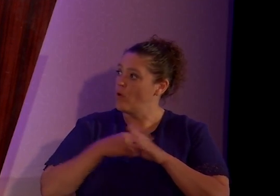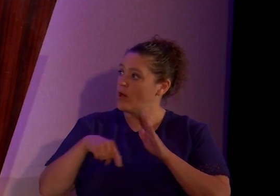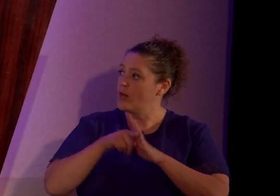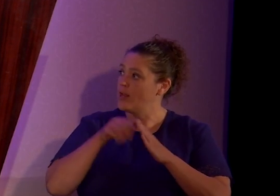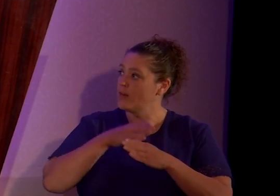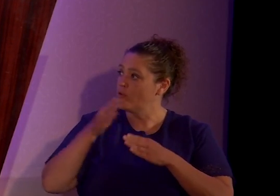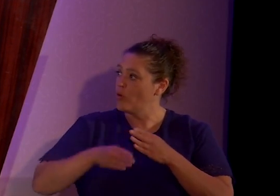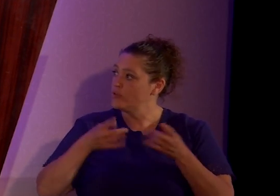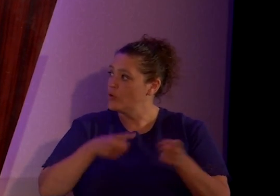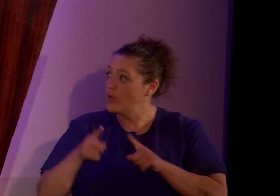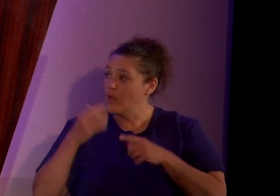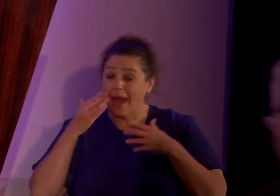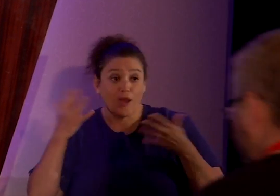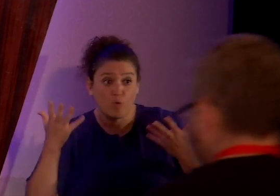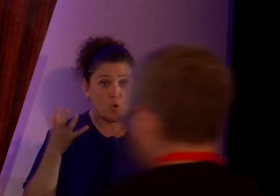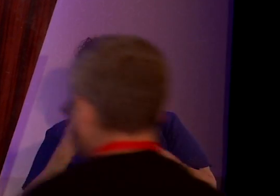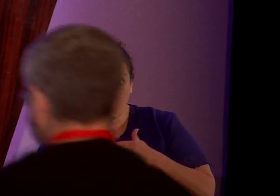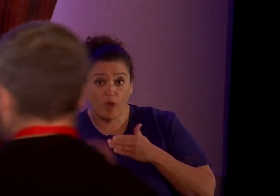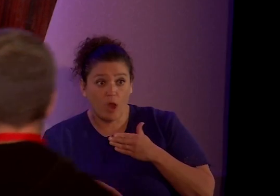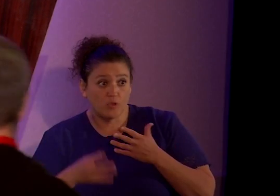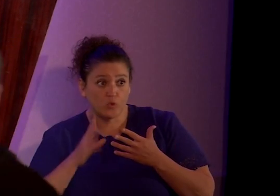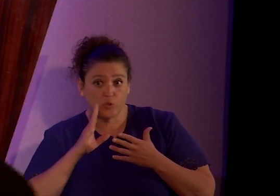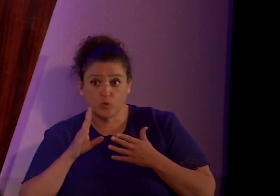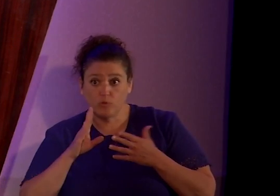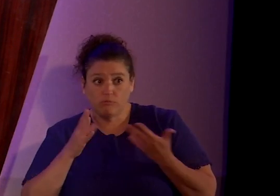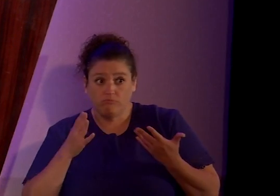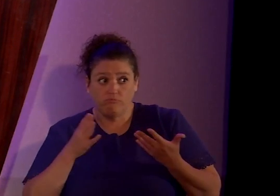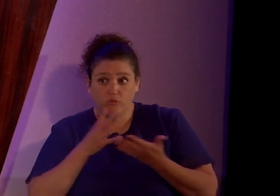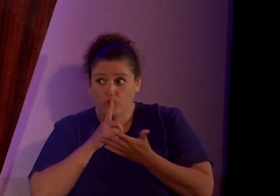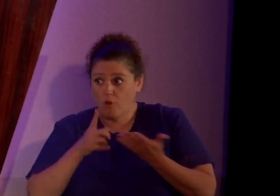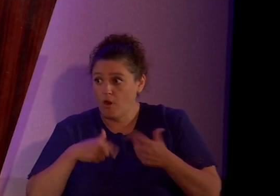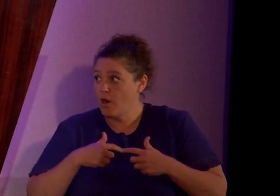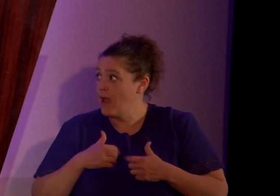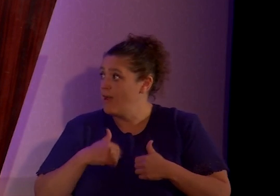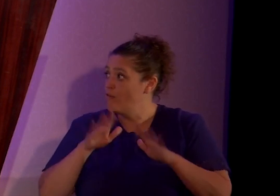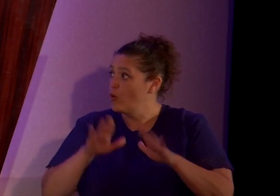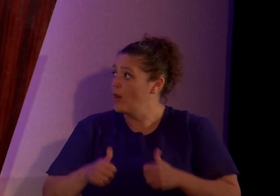I don't know what those are supposed to be. I'm living a great life, so.